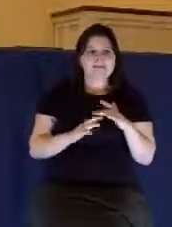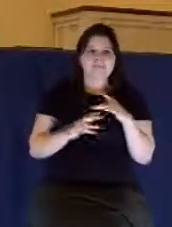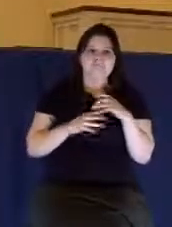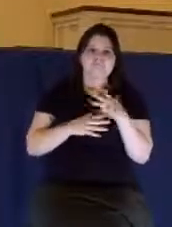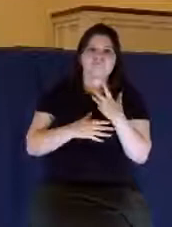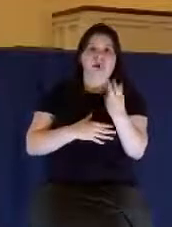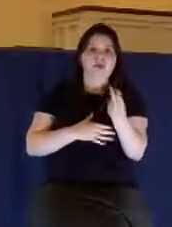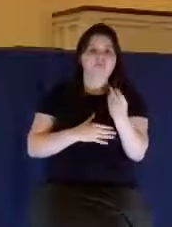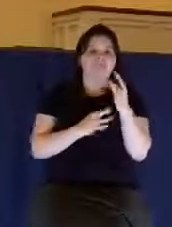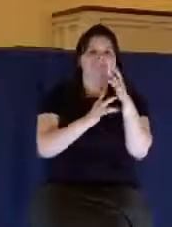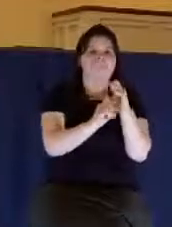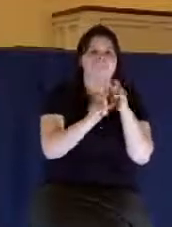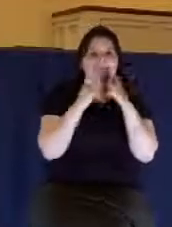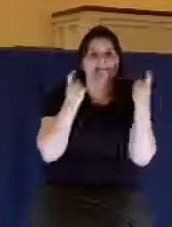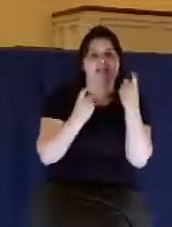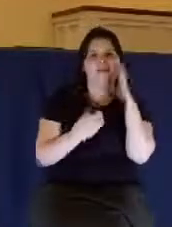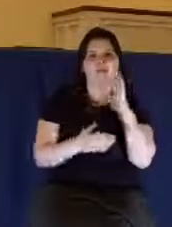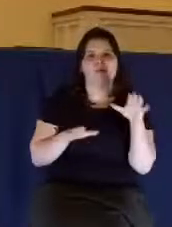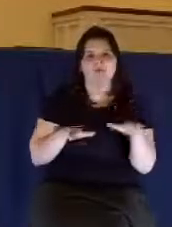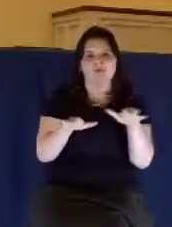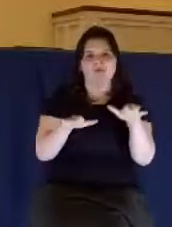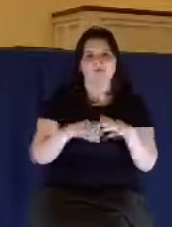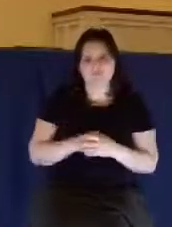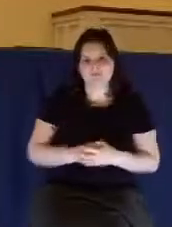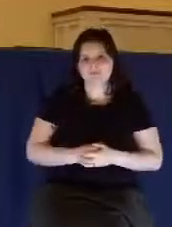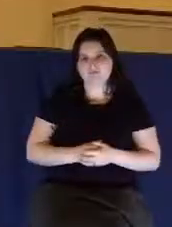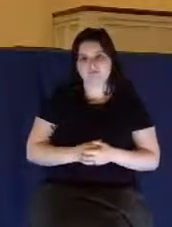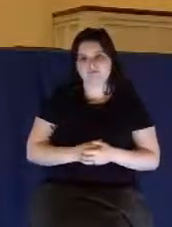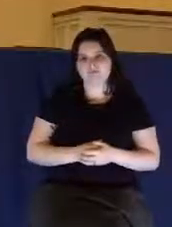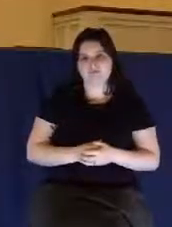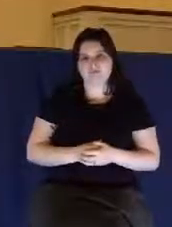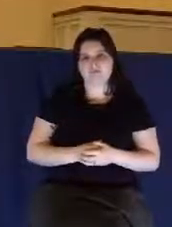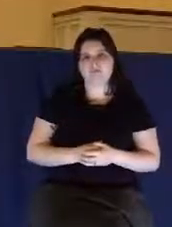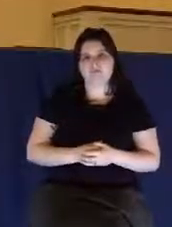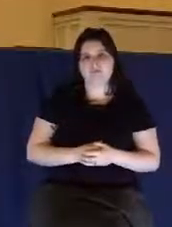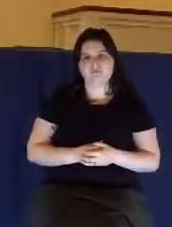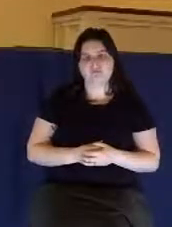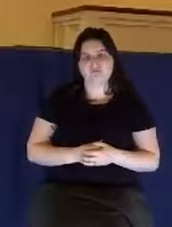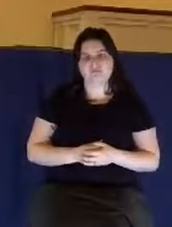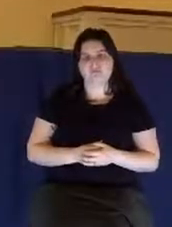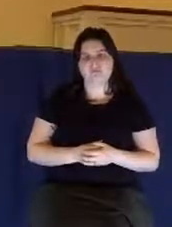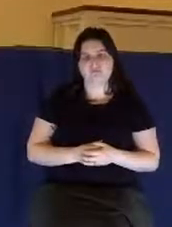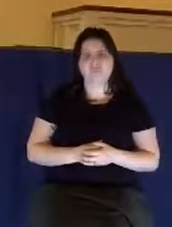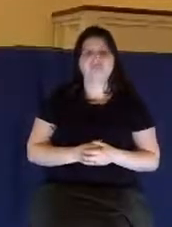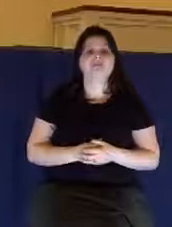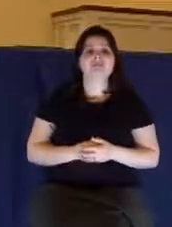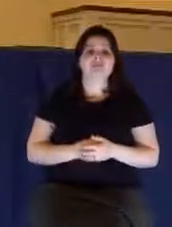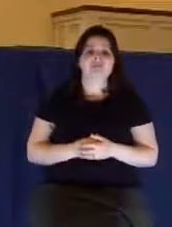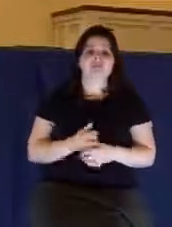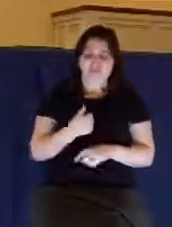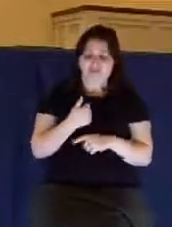enemies are within his breast. And that's true. So he looks upward to God and says, You can't blame God.